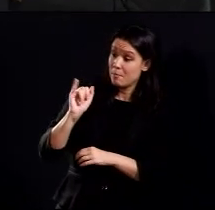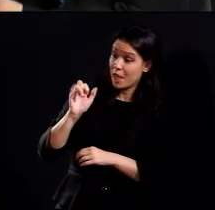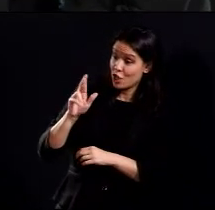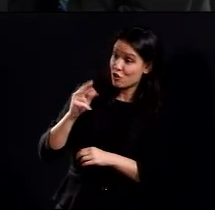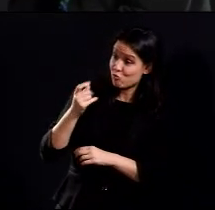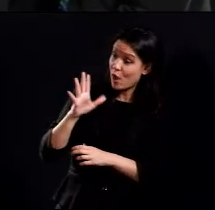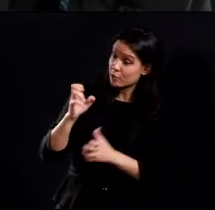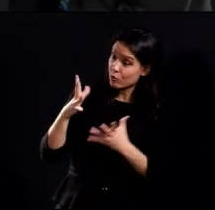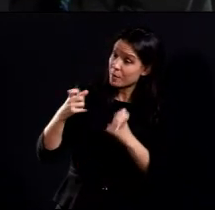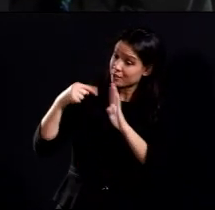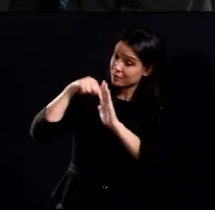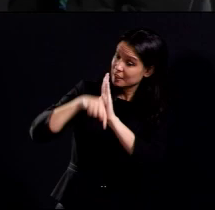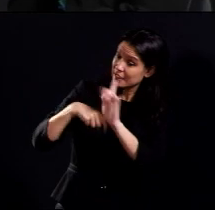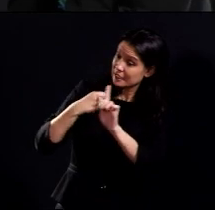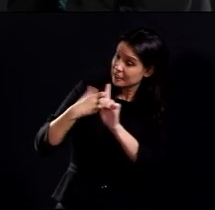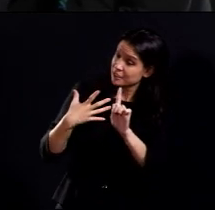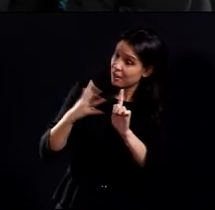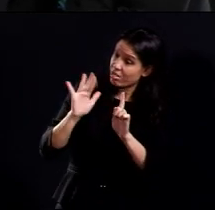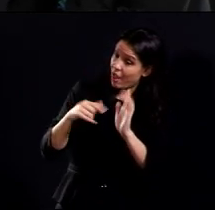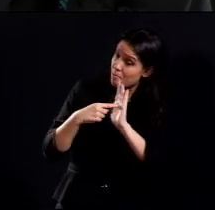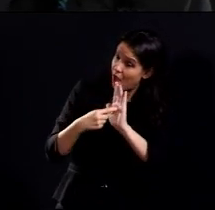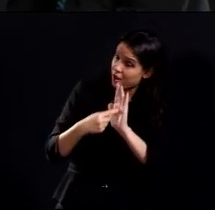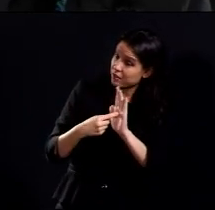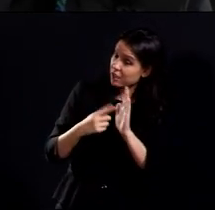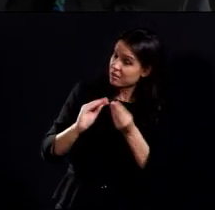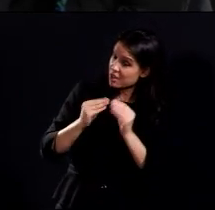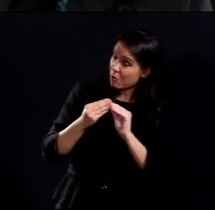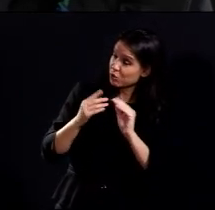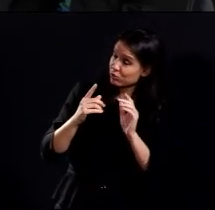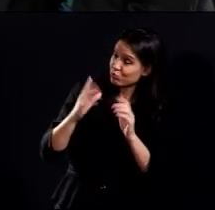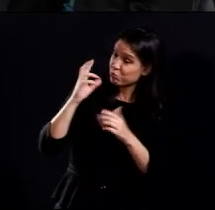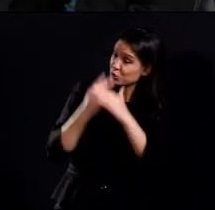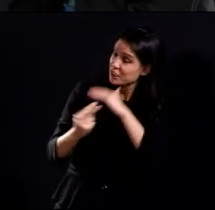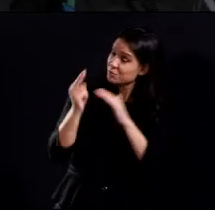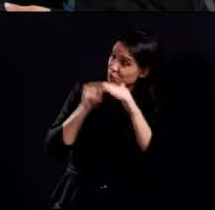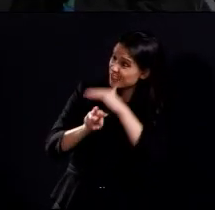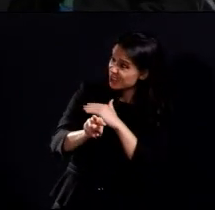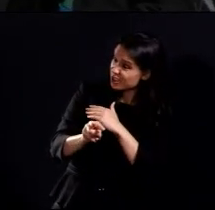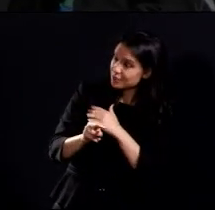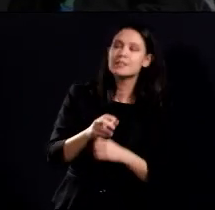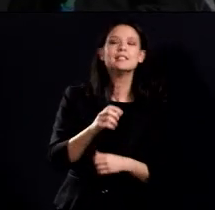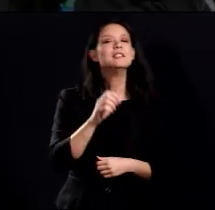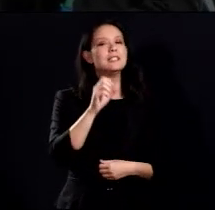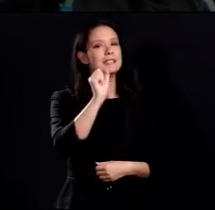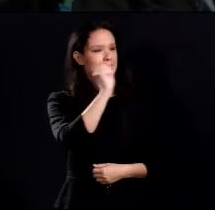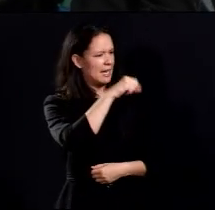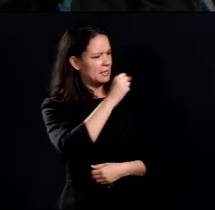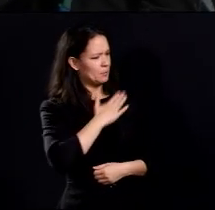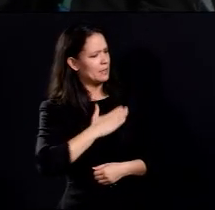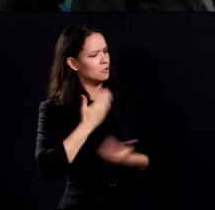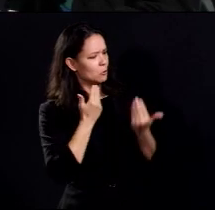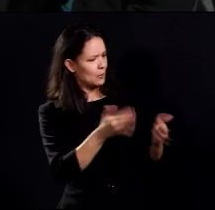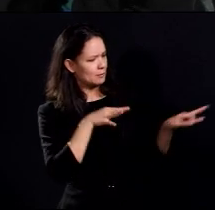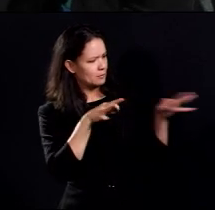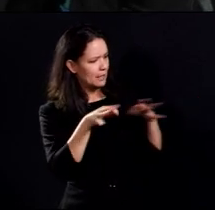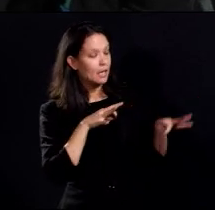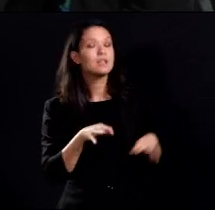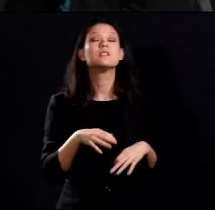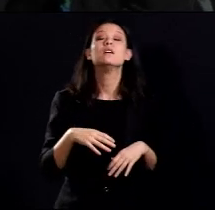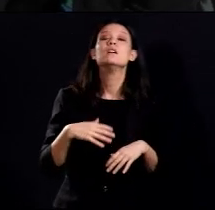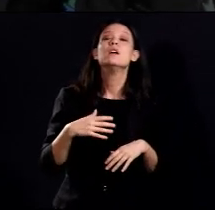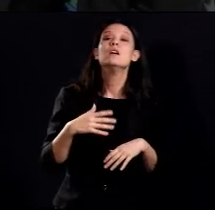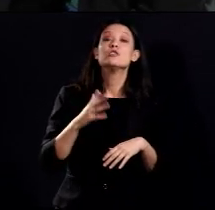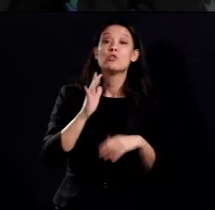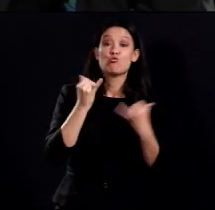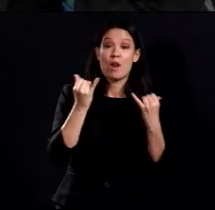I don't know if you'd like me to talk a little bit about more about that modeling. Yeah. Okay, great. So, with models, because we are seeing so much, I want